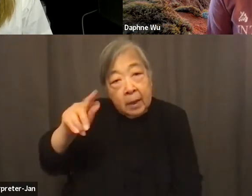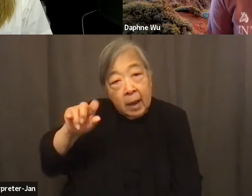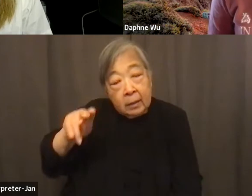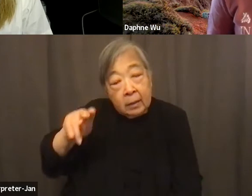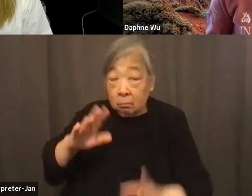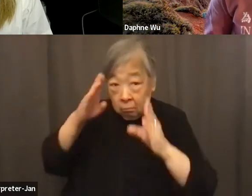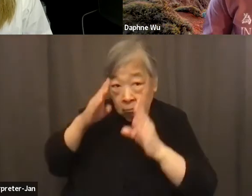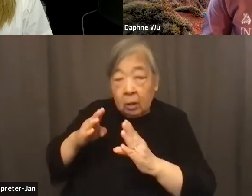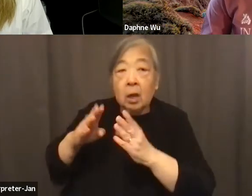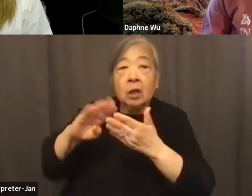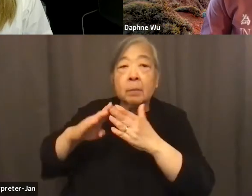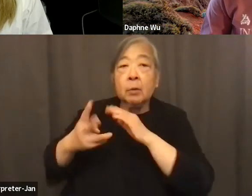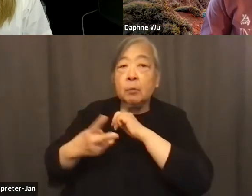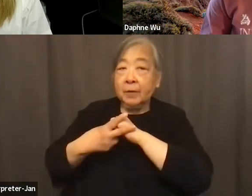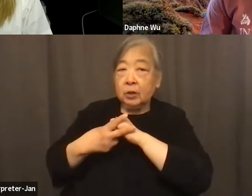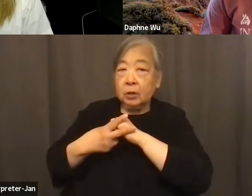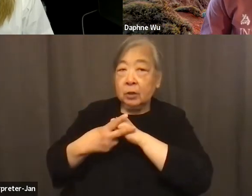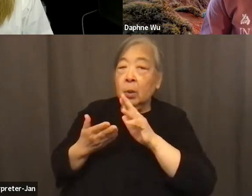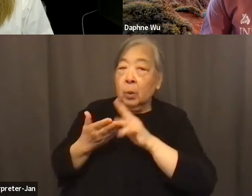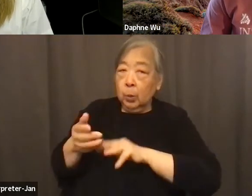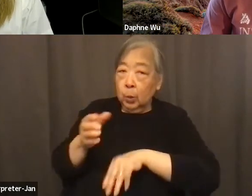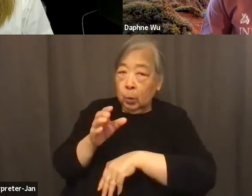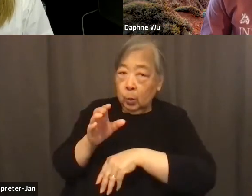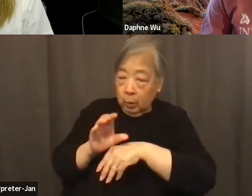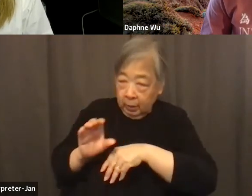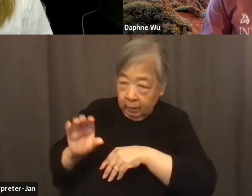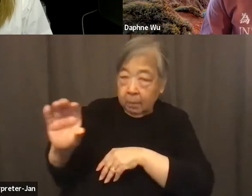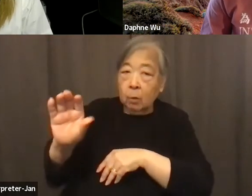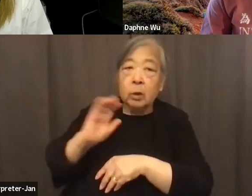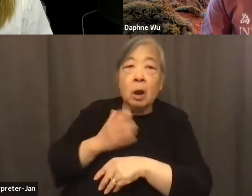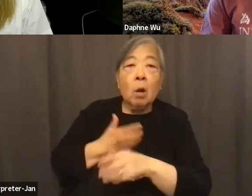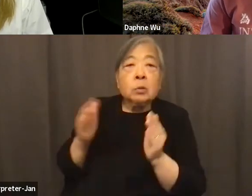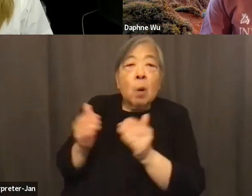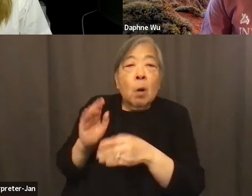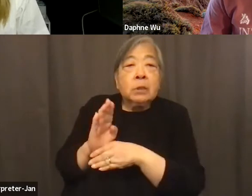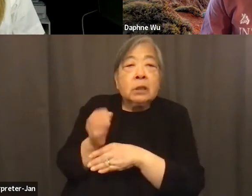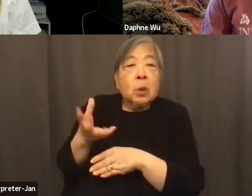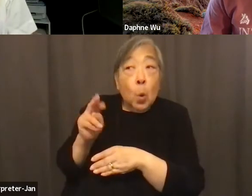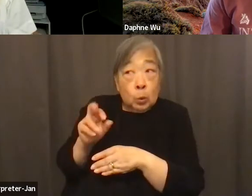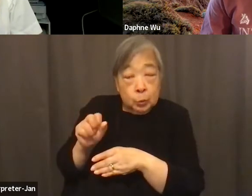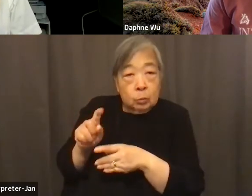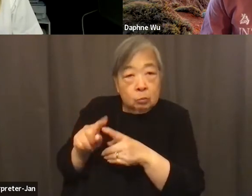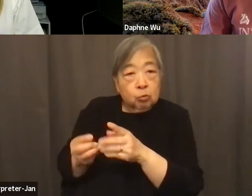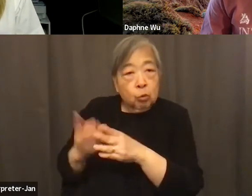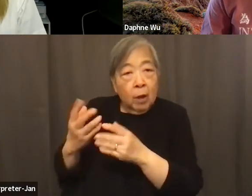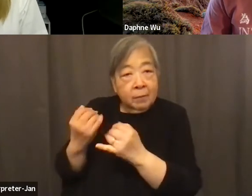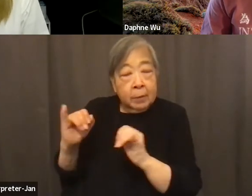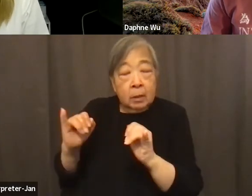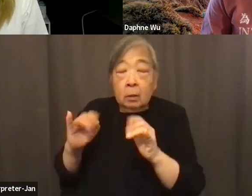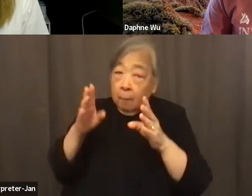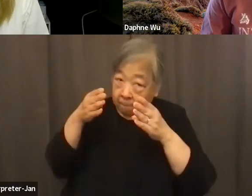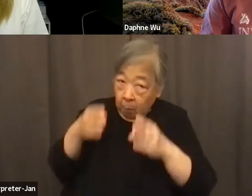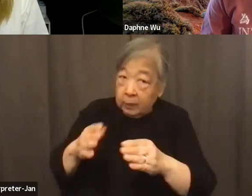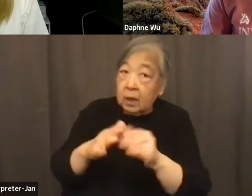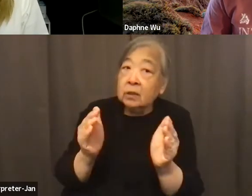community preservation through empowering our small business owners to thrive independently. Reason we focus on small business owners,